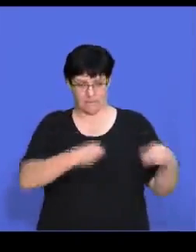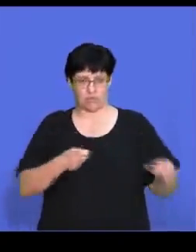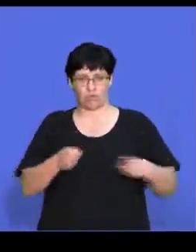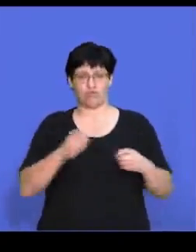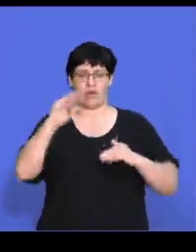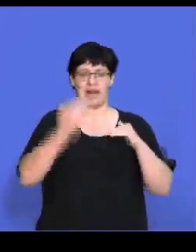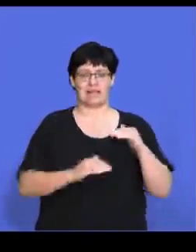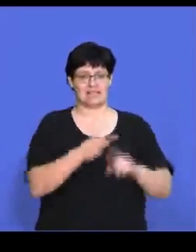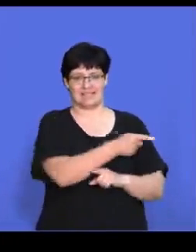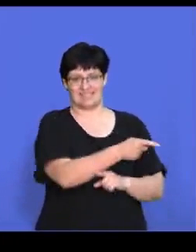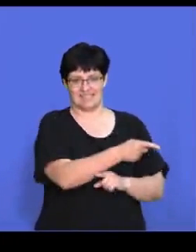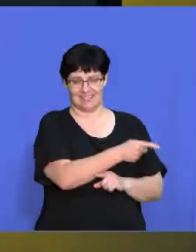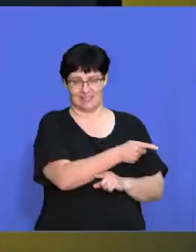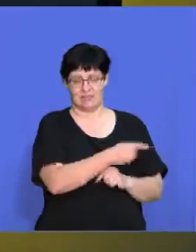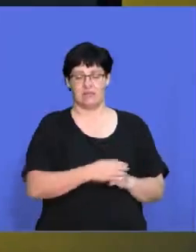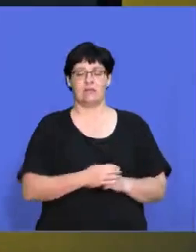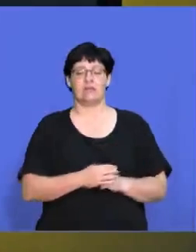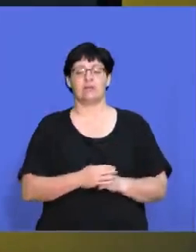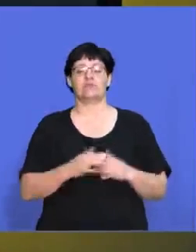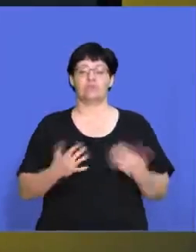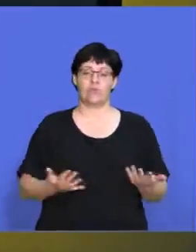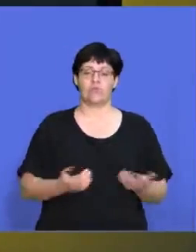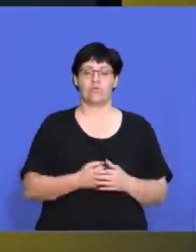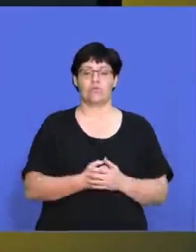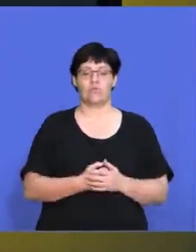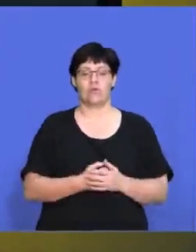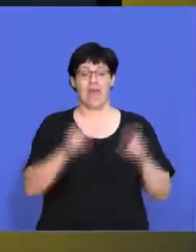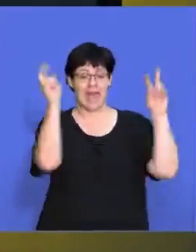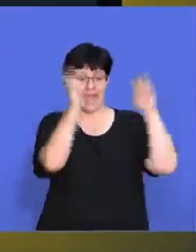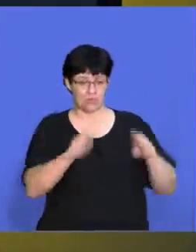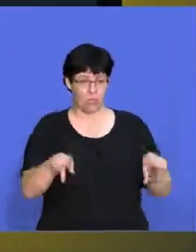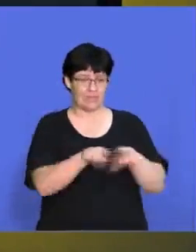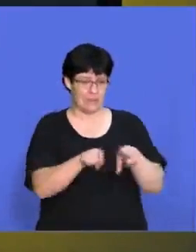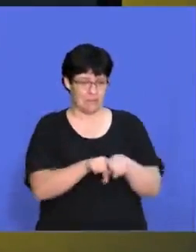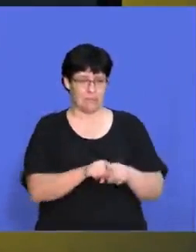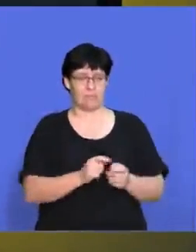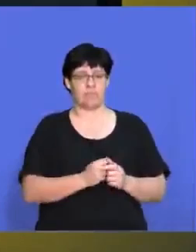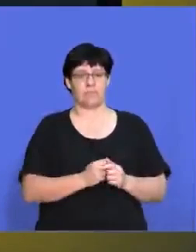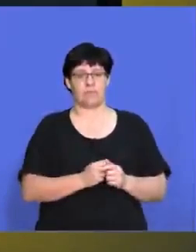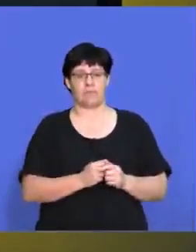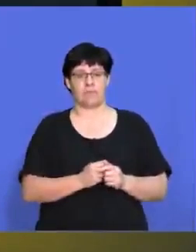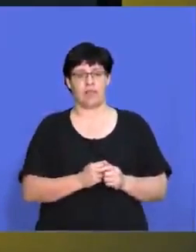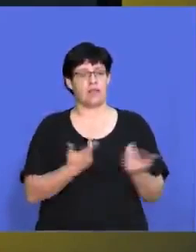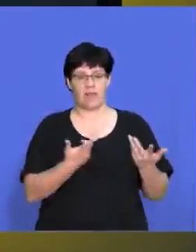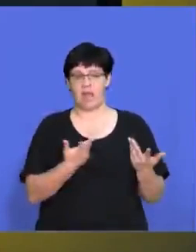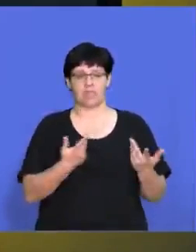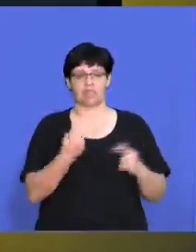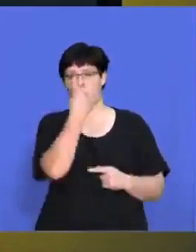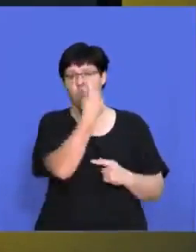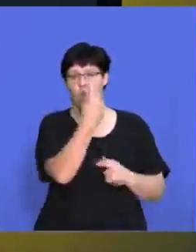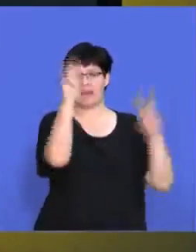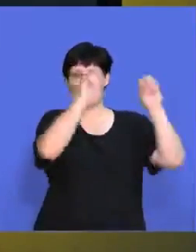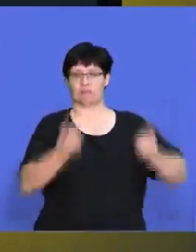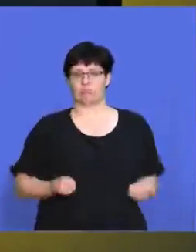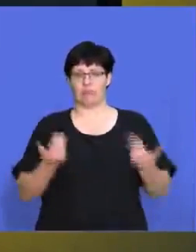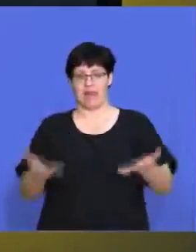So as I used Eskom as an example, they're pretty much the only electricity supplier in South